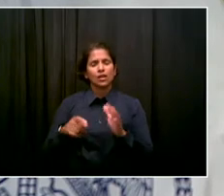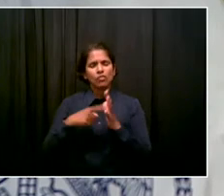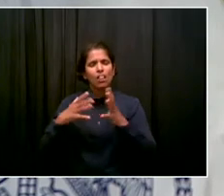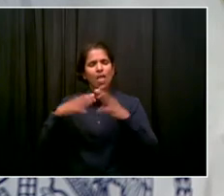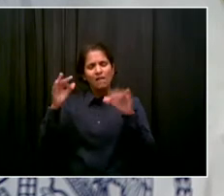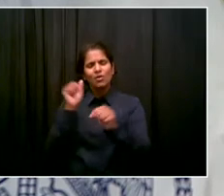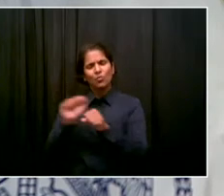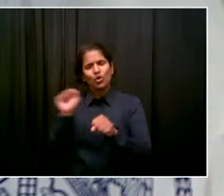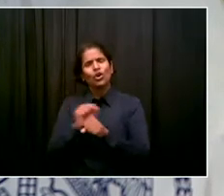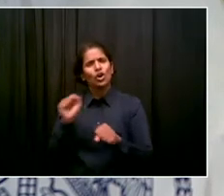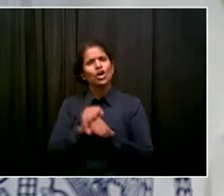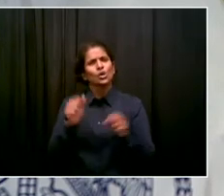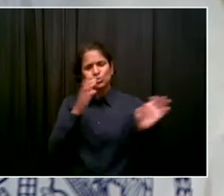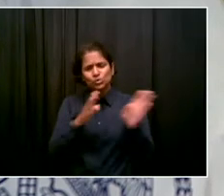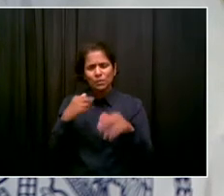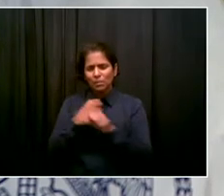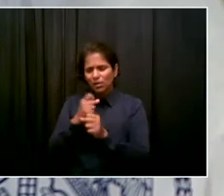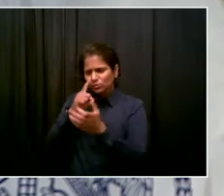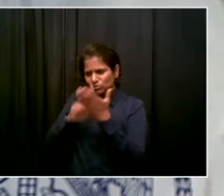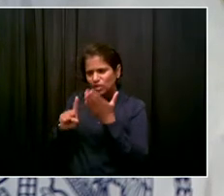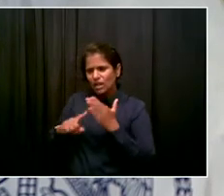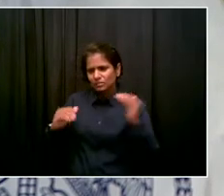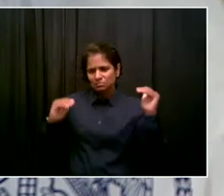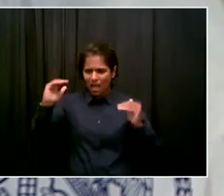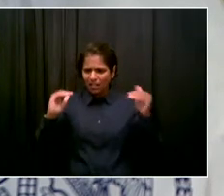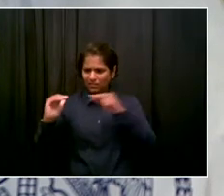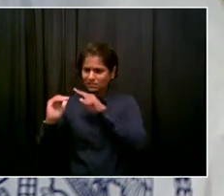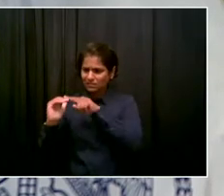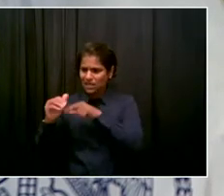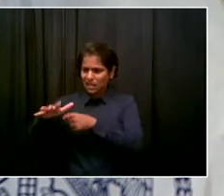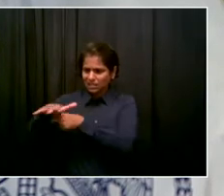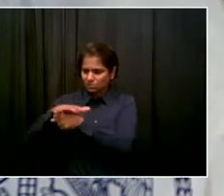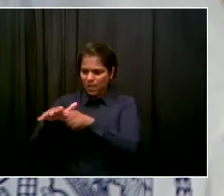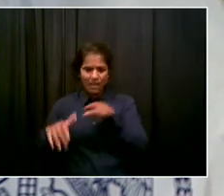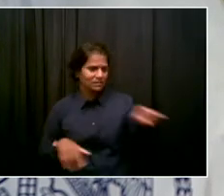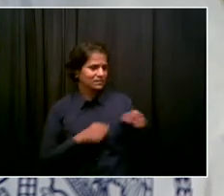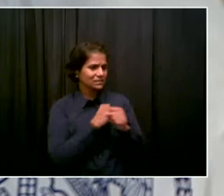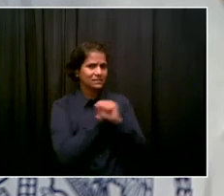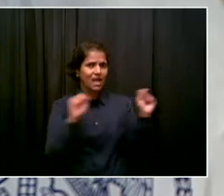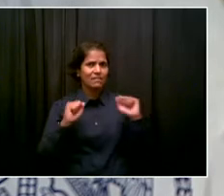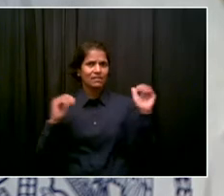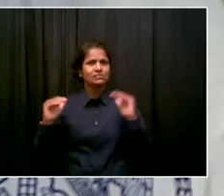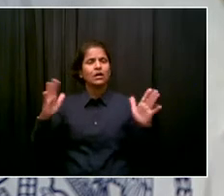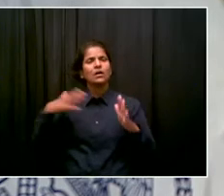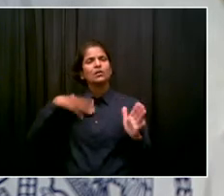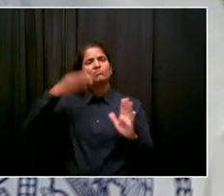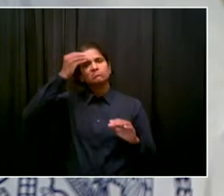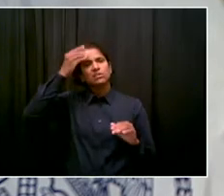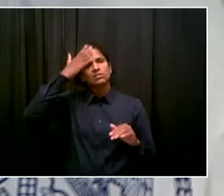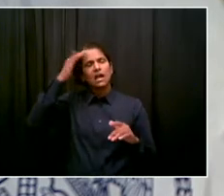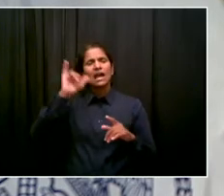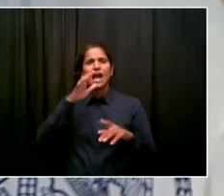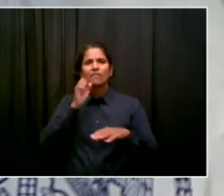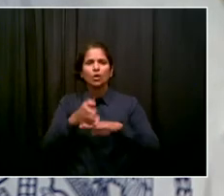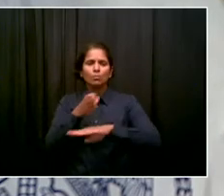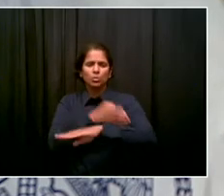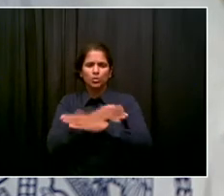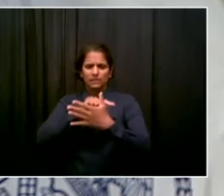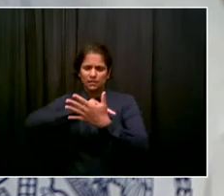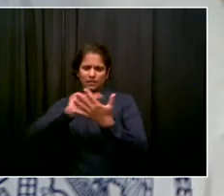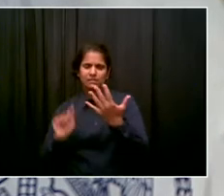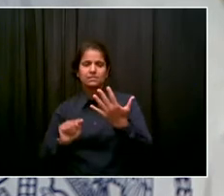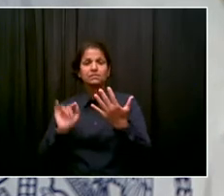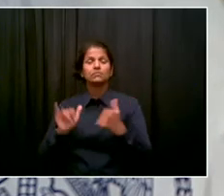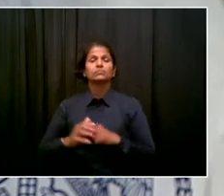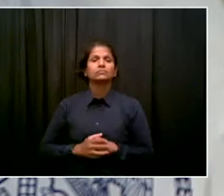There's things we have to do better. But when you're talking about parks, for example, in residential communities, places where we've seen some